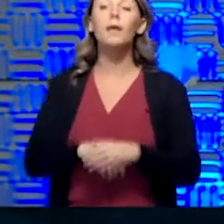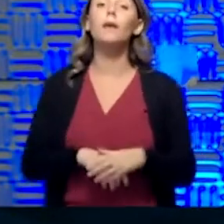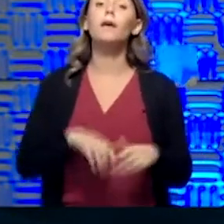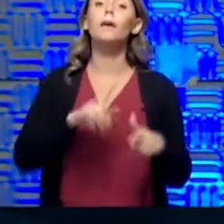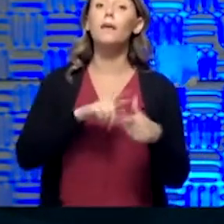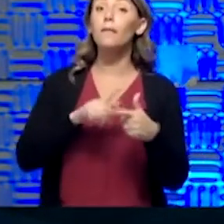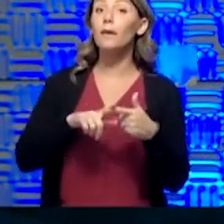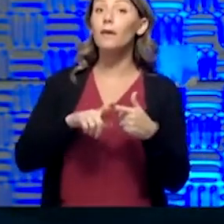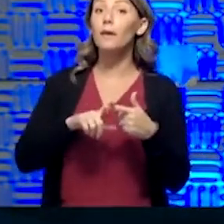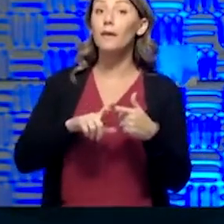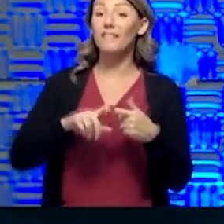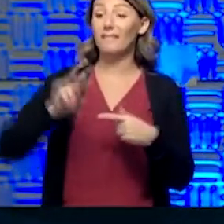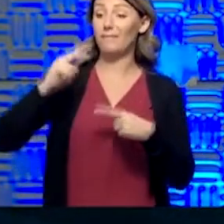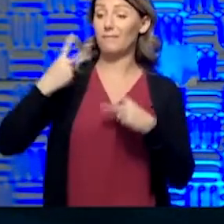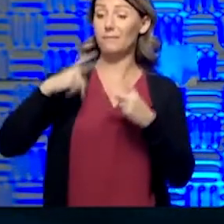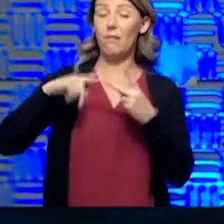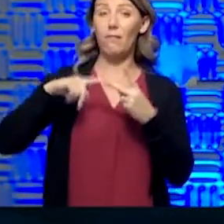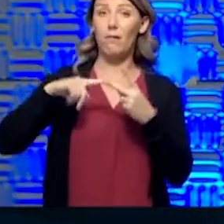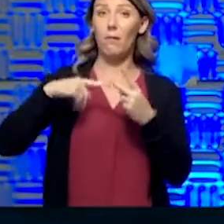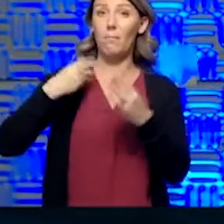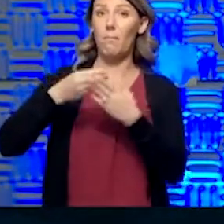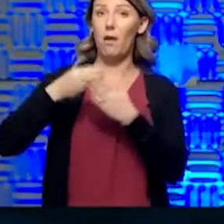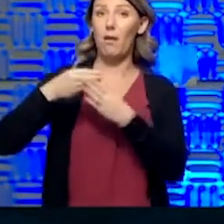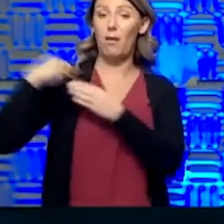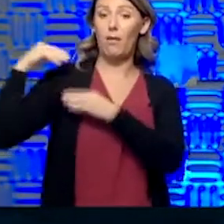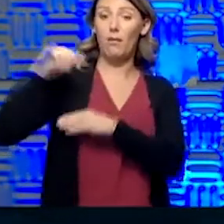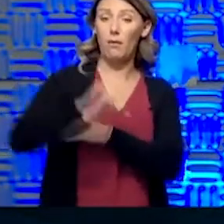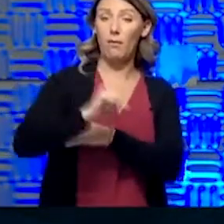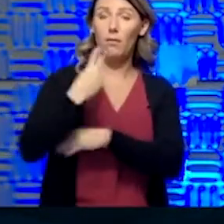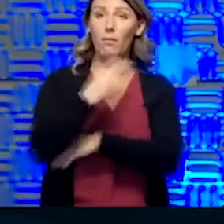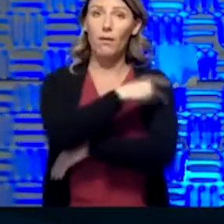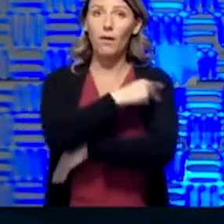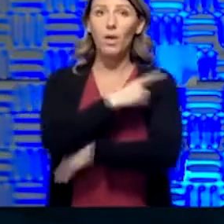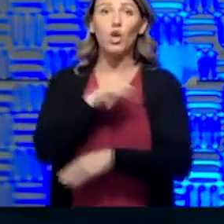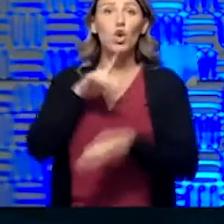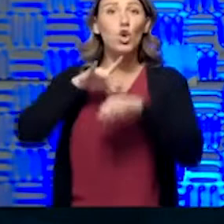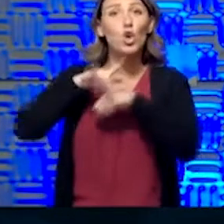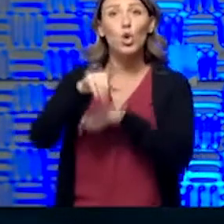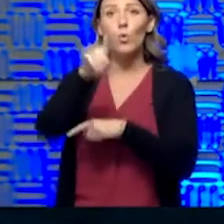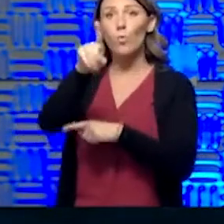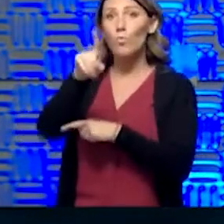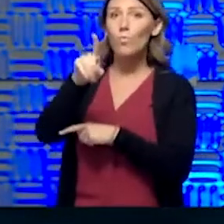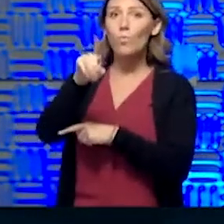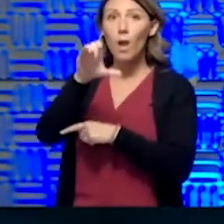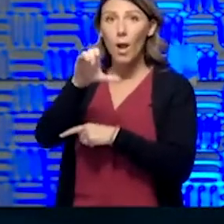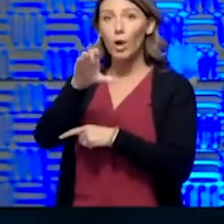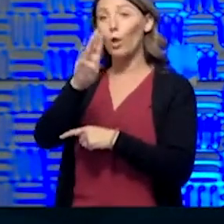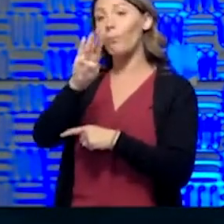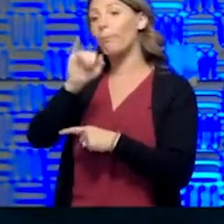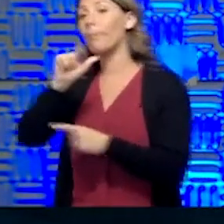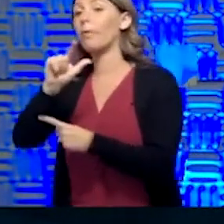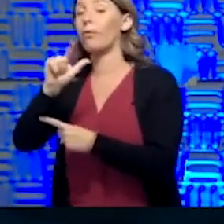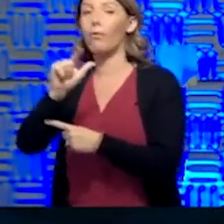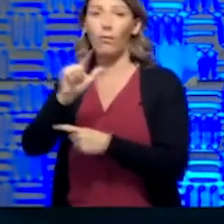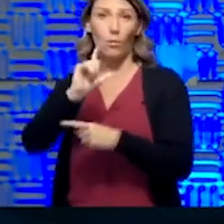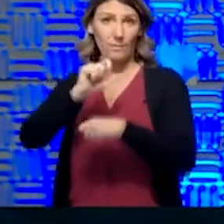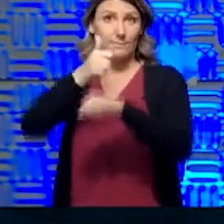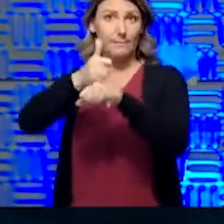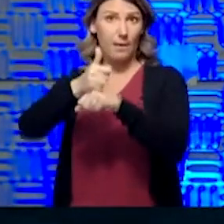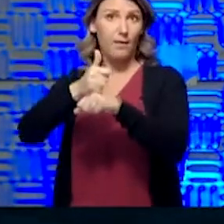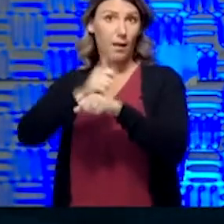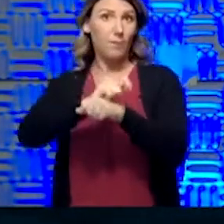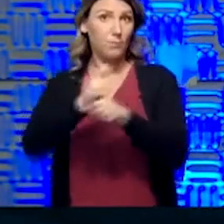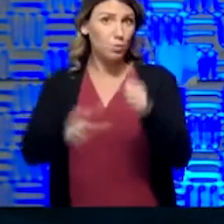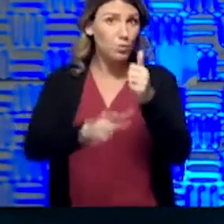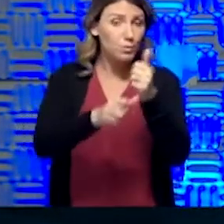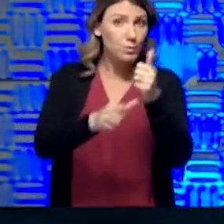tranche of money coming to hospitals. So, early on, $100 billion was set aside to assist hospitals outside, certainly, this